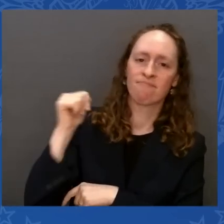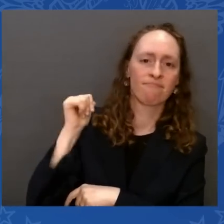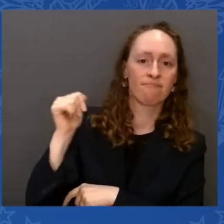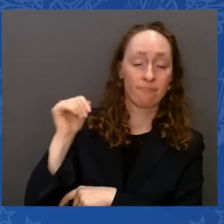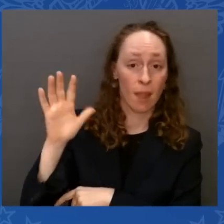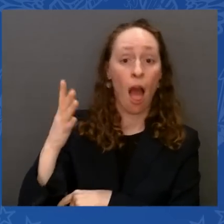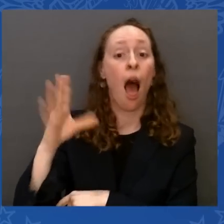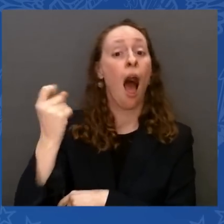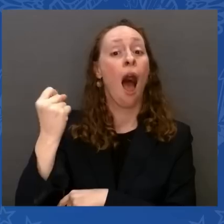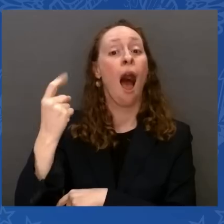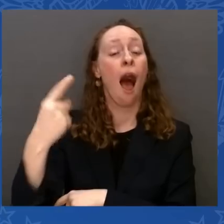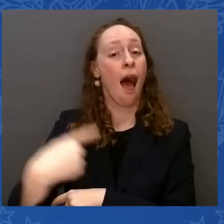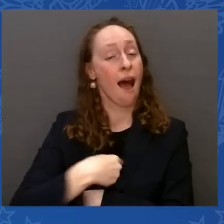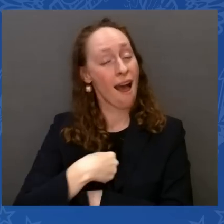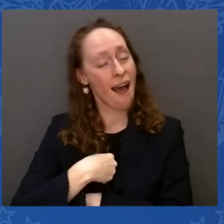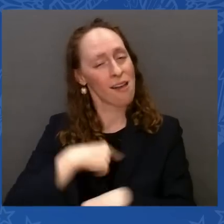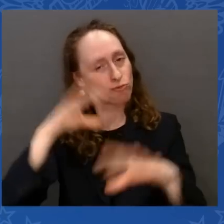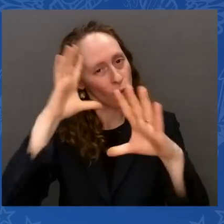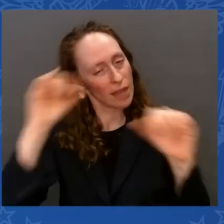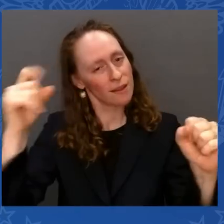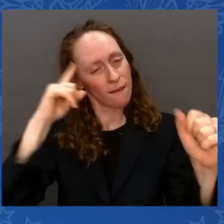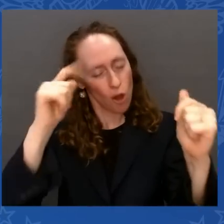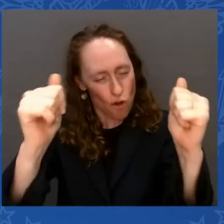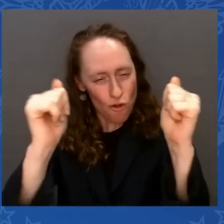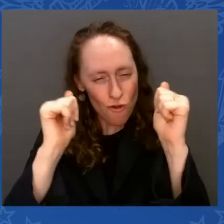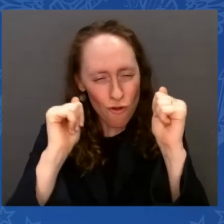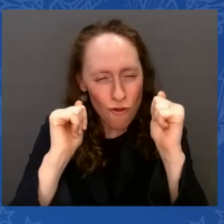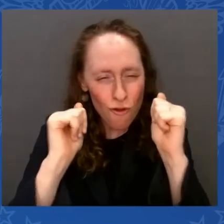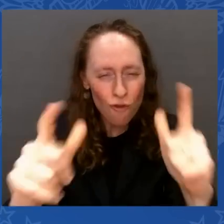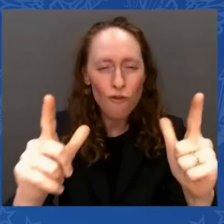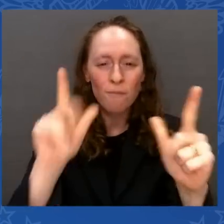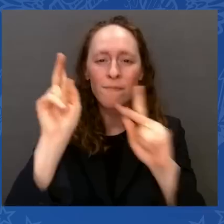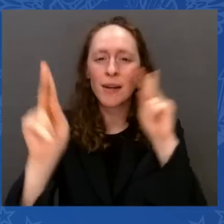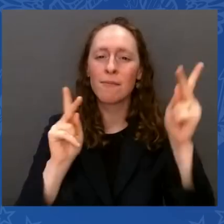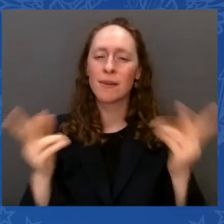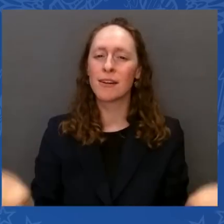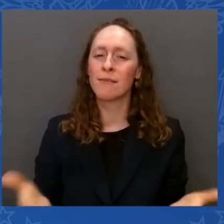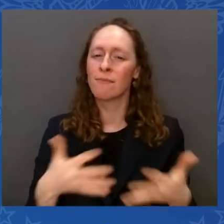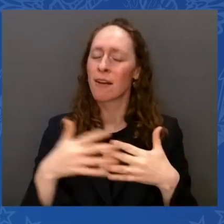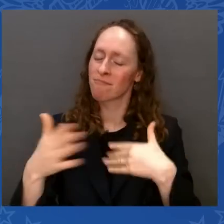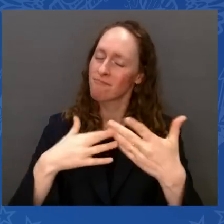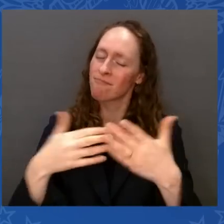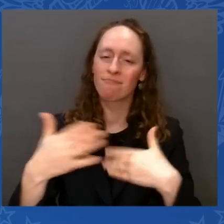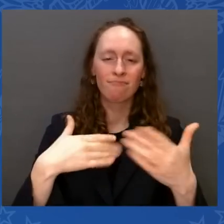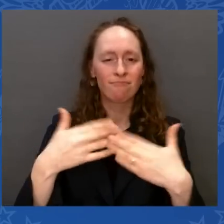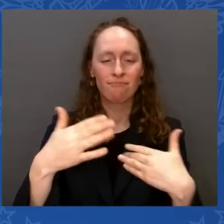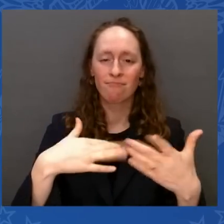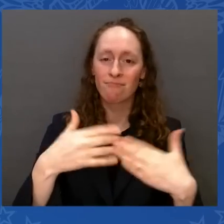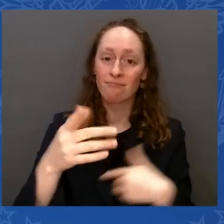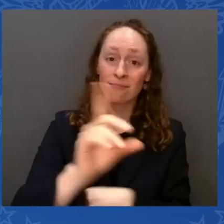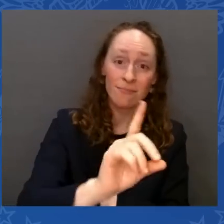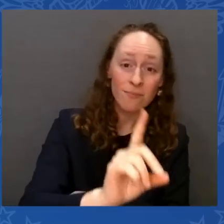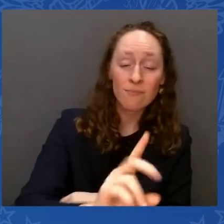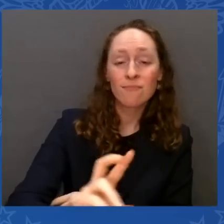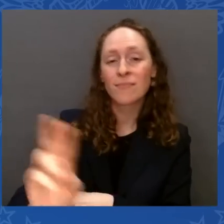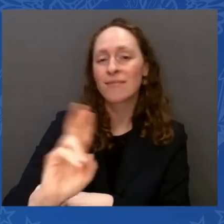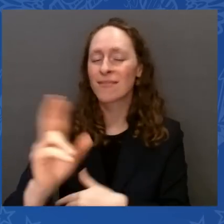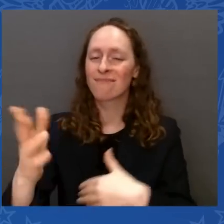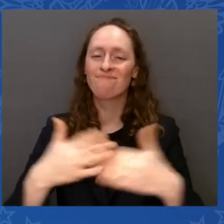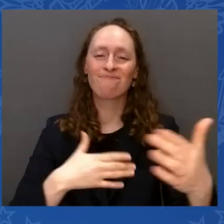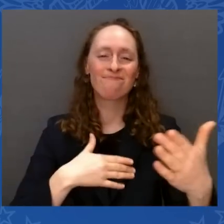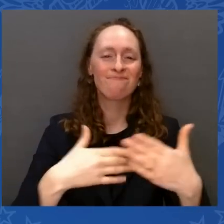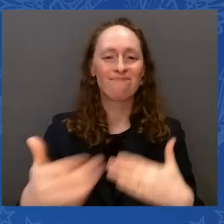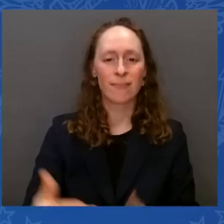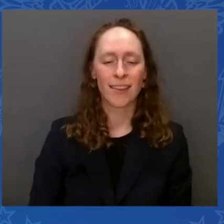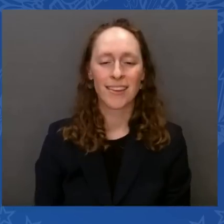And regardless of whether that — But really and truly, think about it. You saw the effects firsthand. We